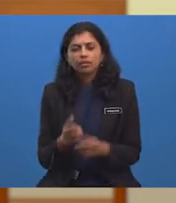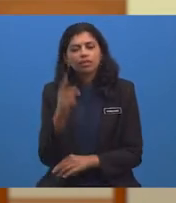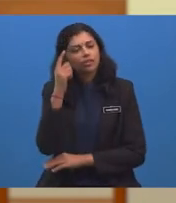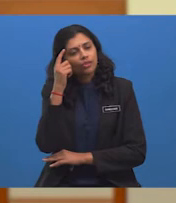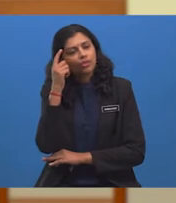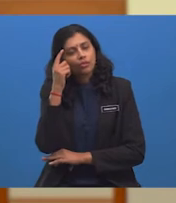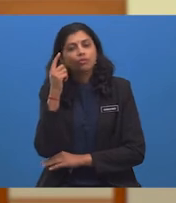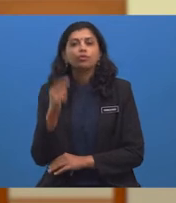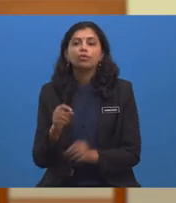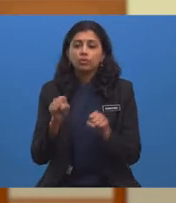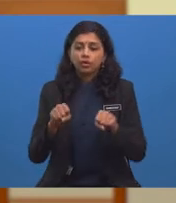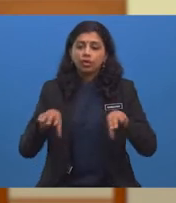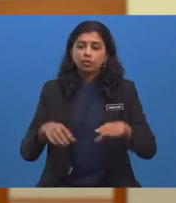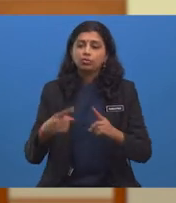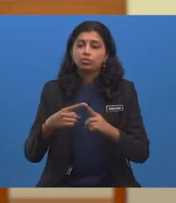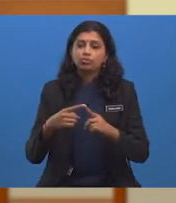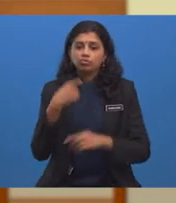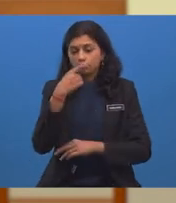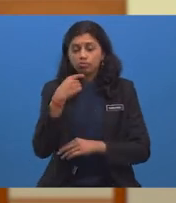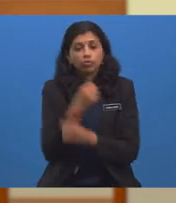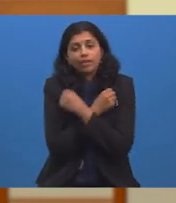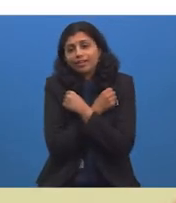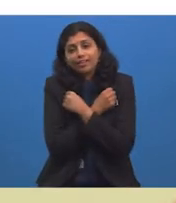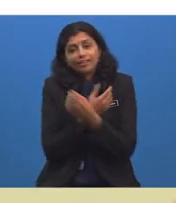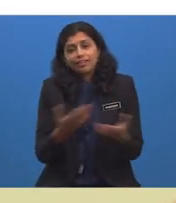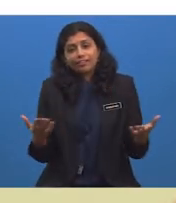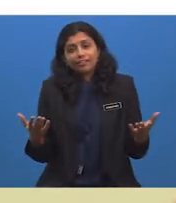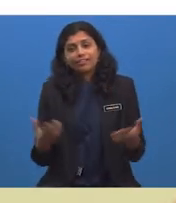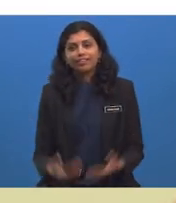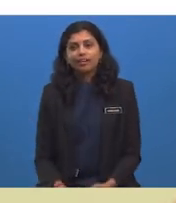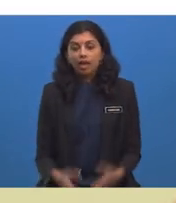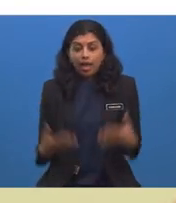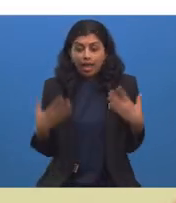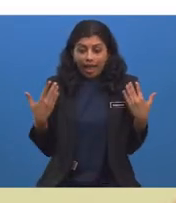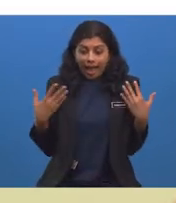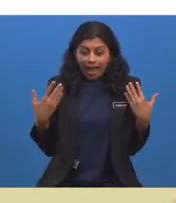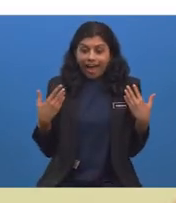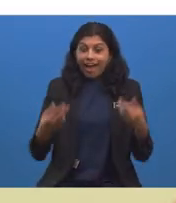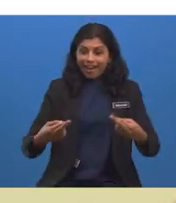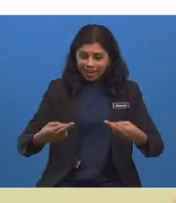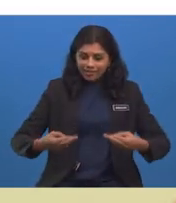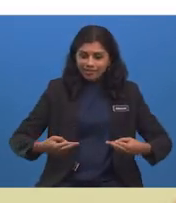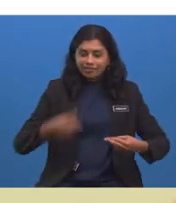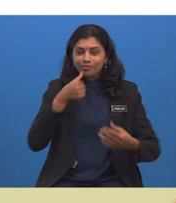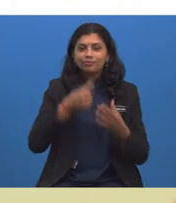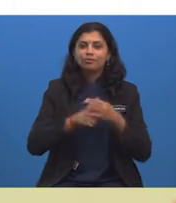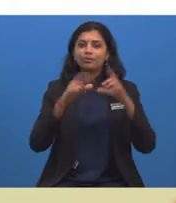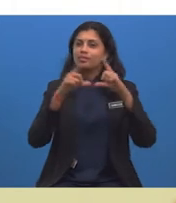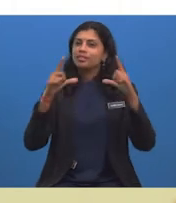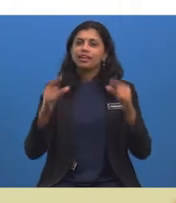things you can do to your loved ones. The joy of receiving a postcard